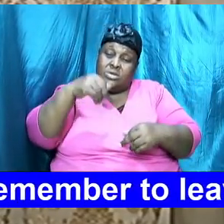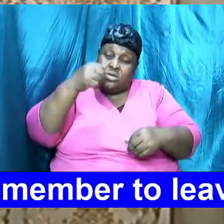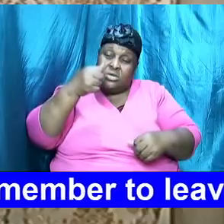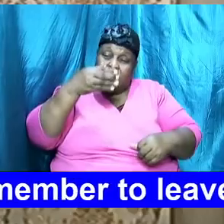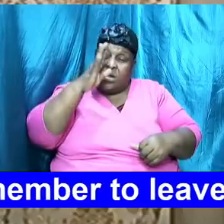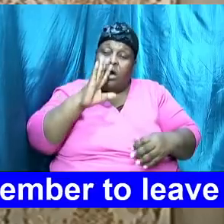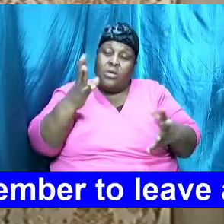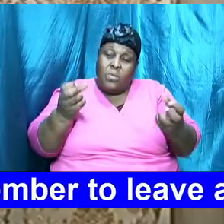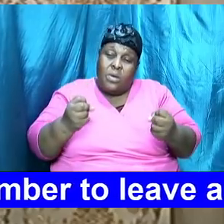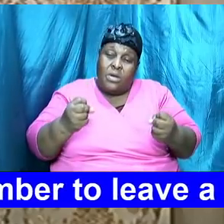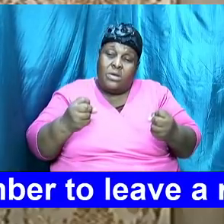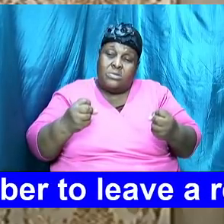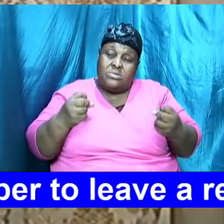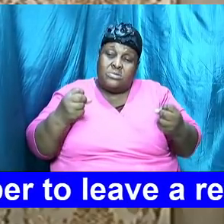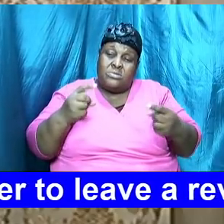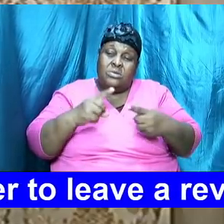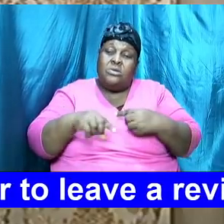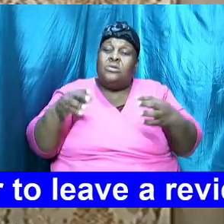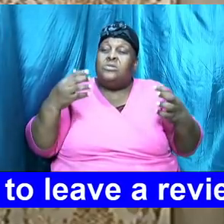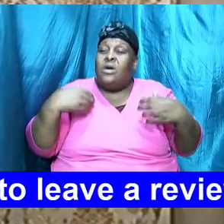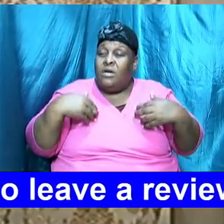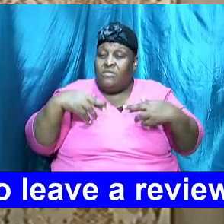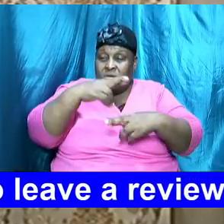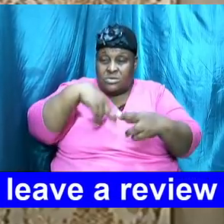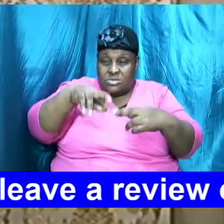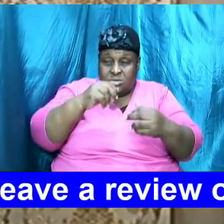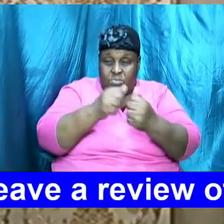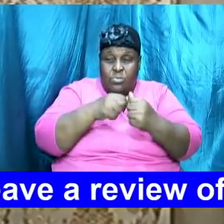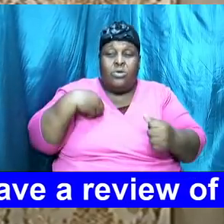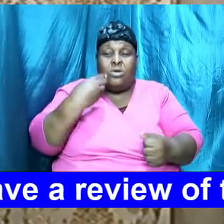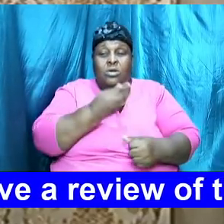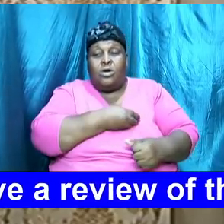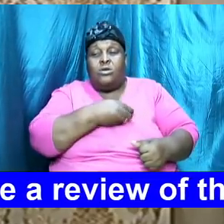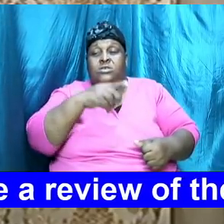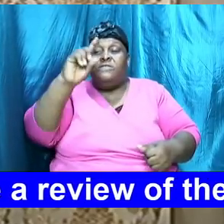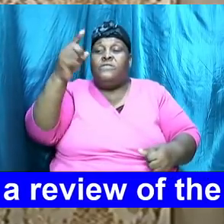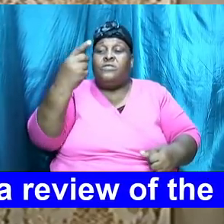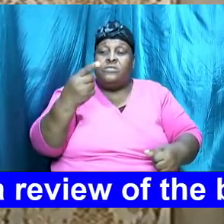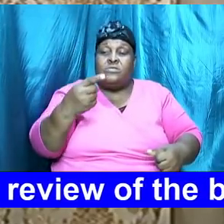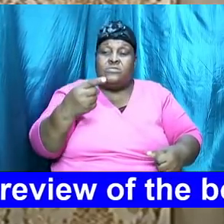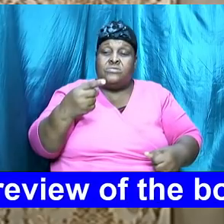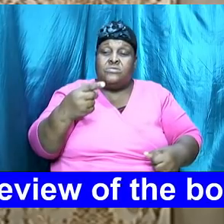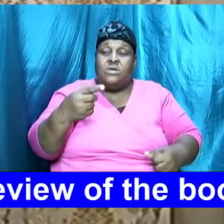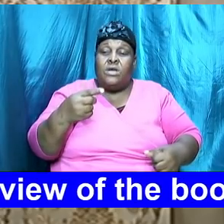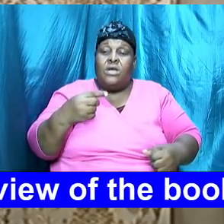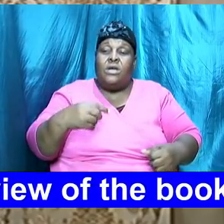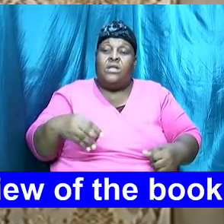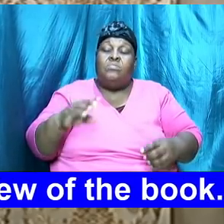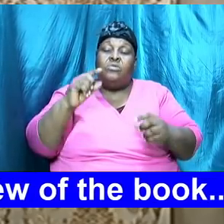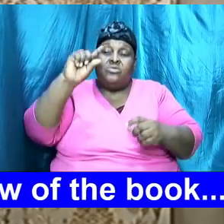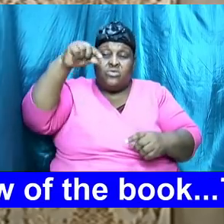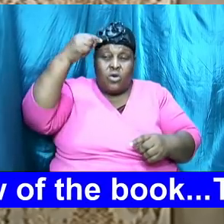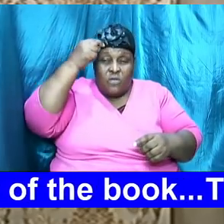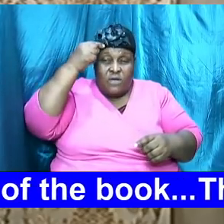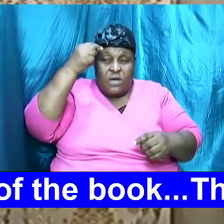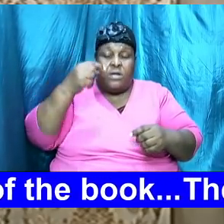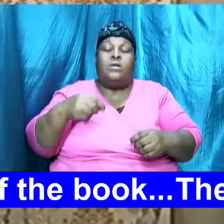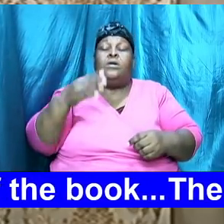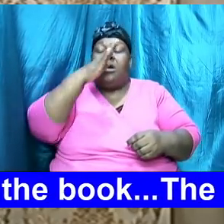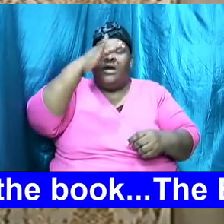and he wanted to be governed by parameters certain standards